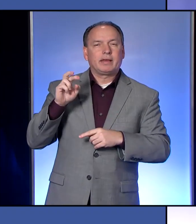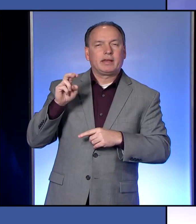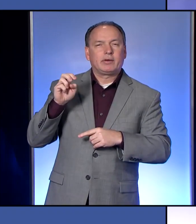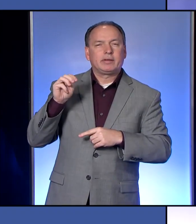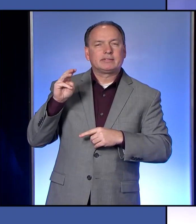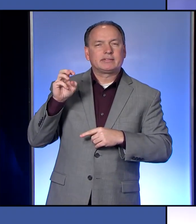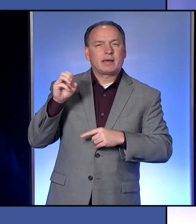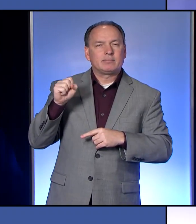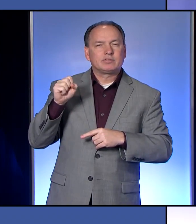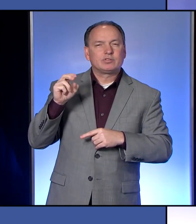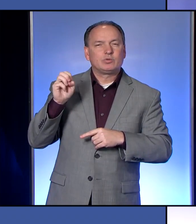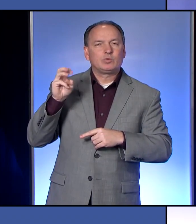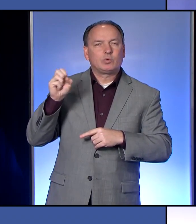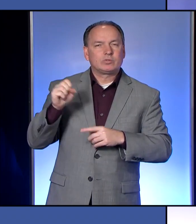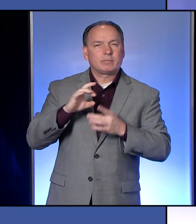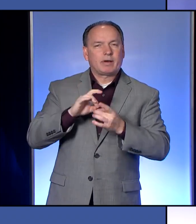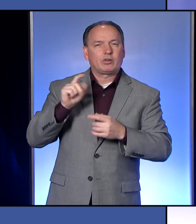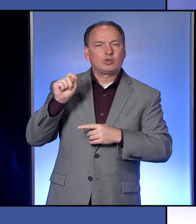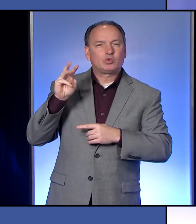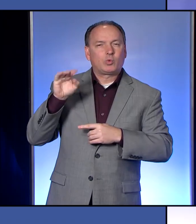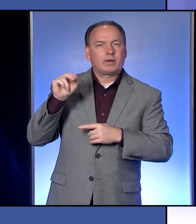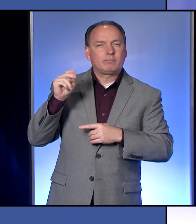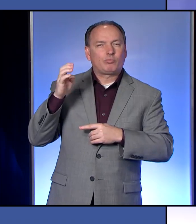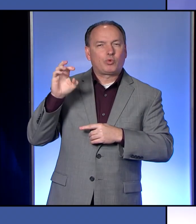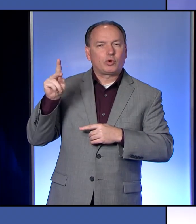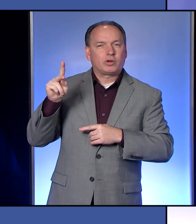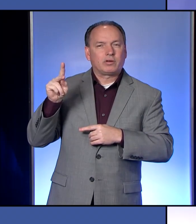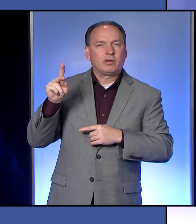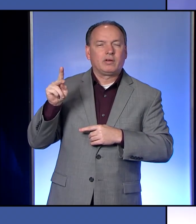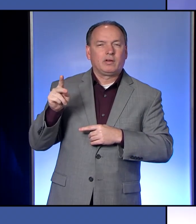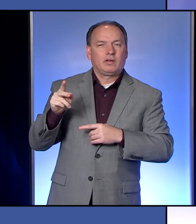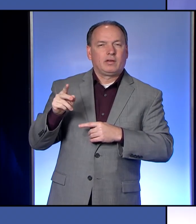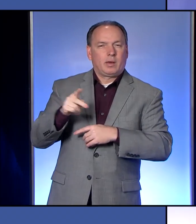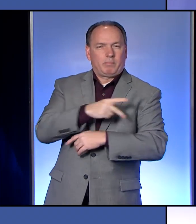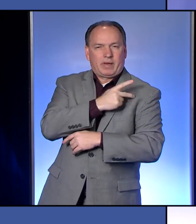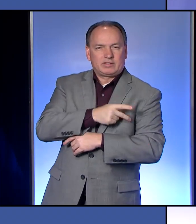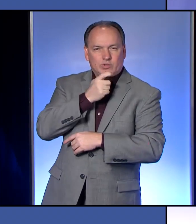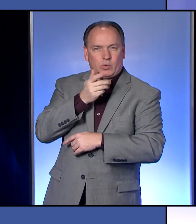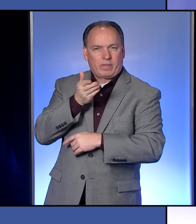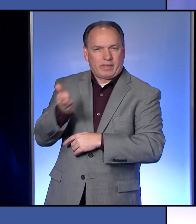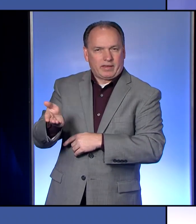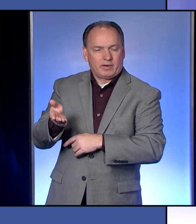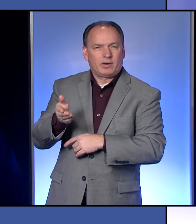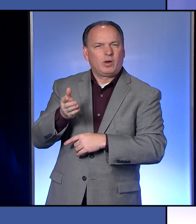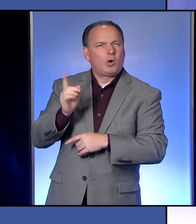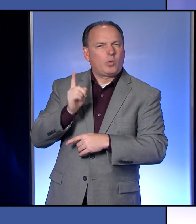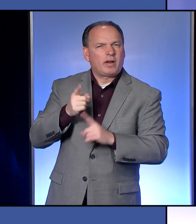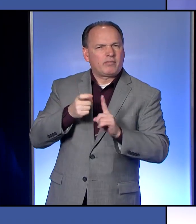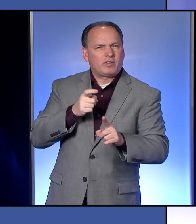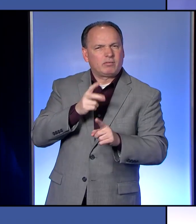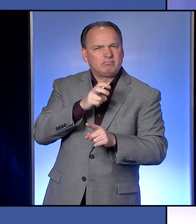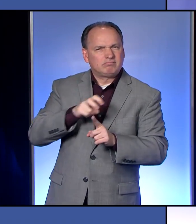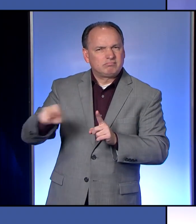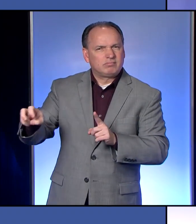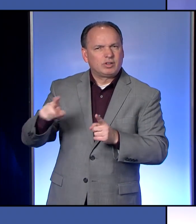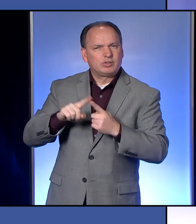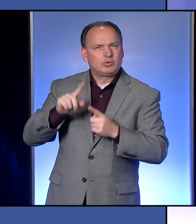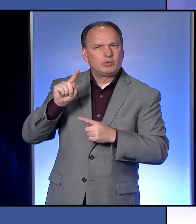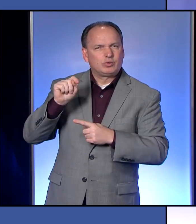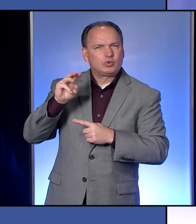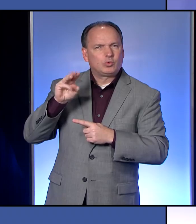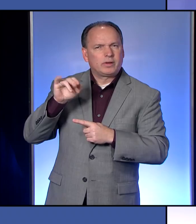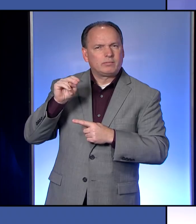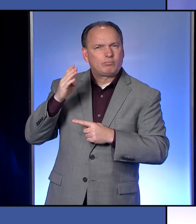about Twinbrook and the COVID-19 patients going there. Where are the patients coming from to go to Twinbrook?